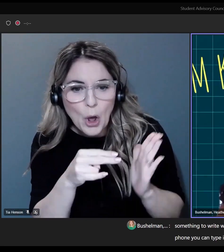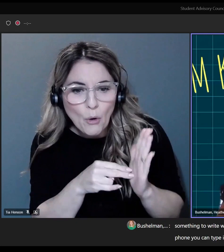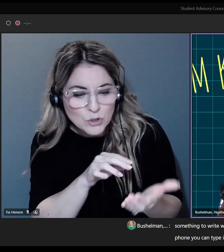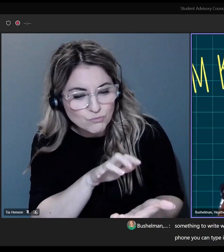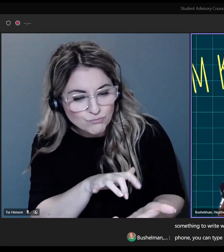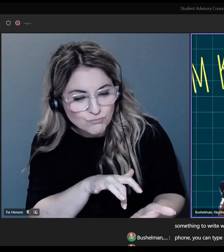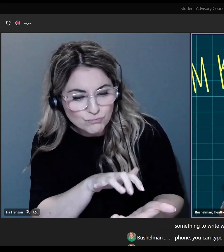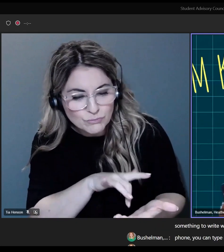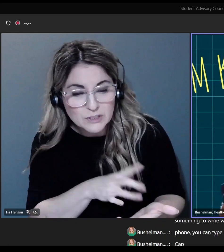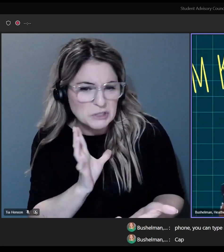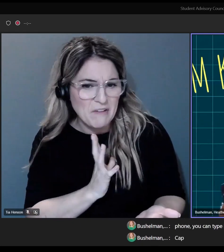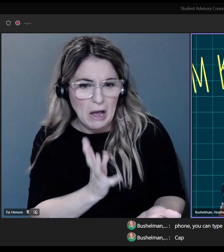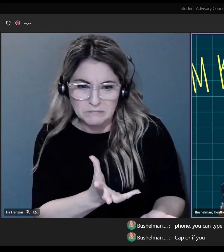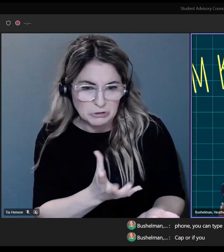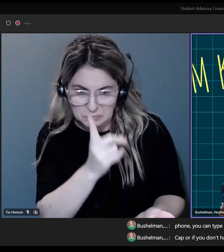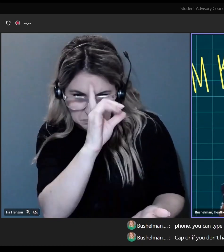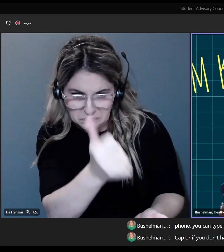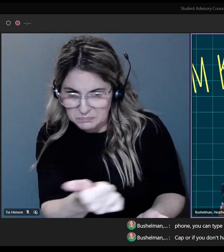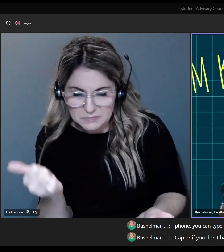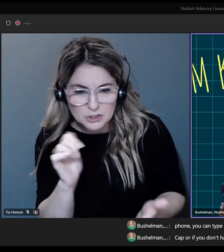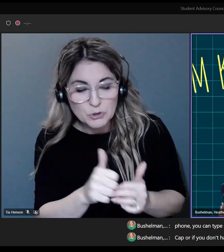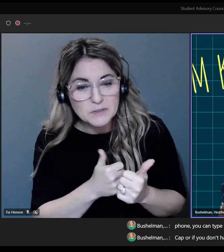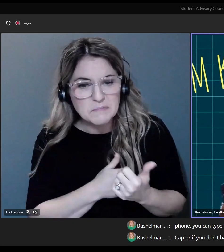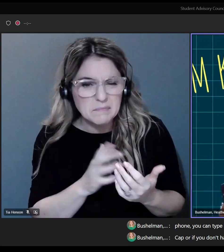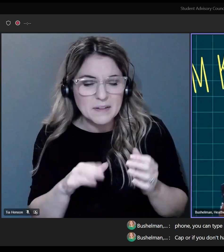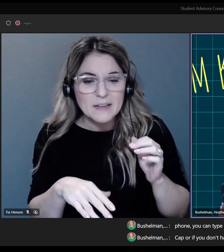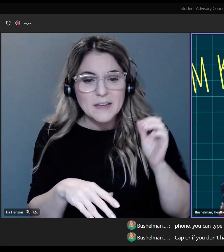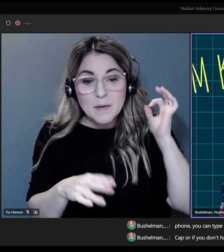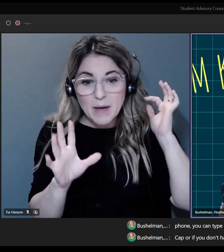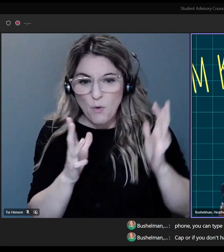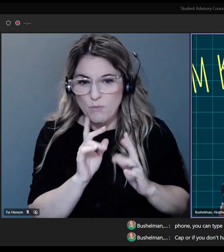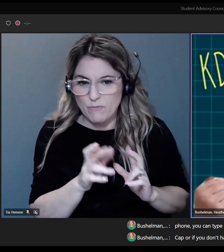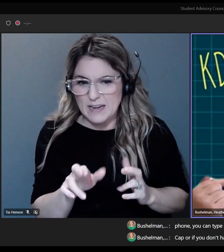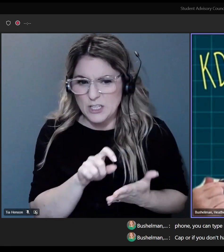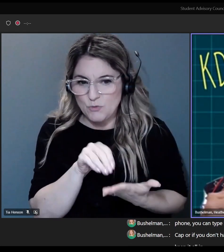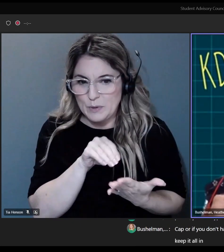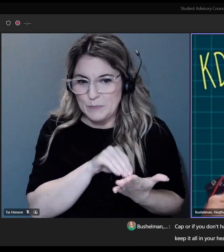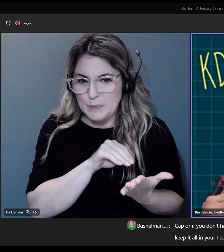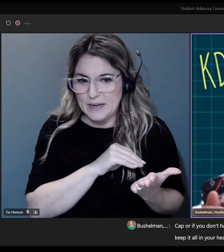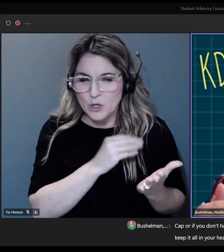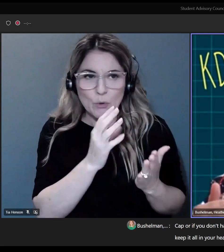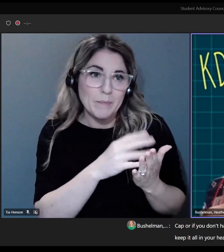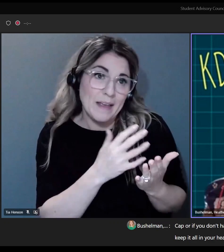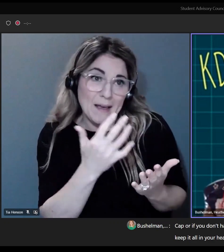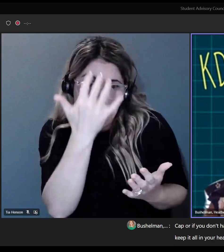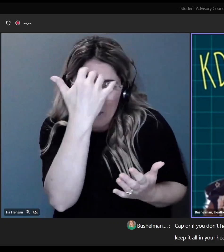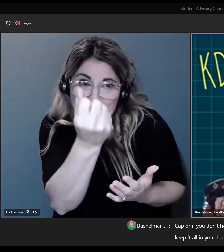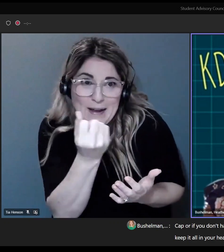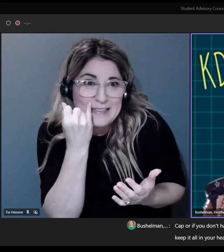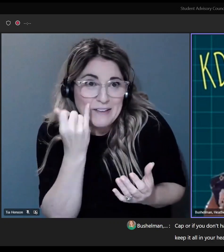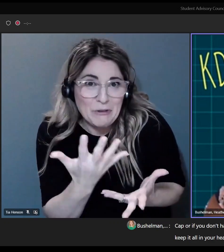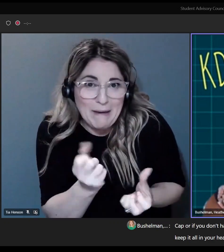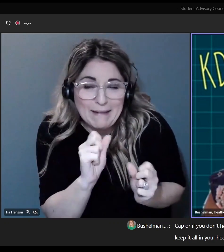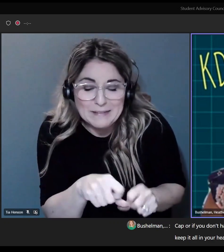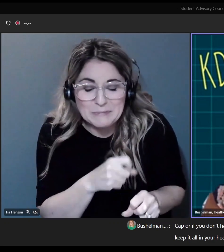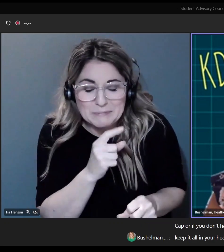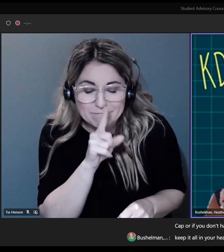notes app. Or if you don't have any of that, that's okay. You can try to keep it all in your head for what we're going to do.